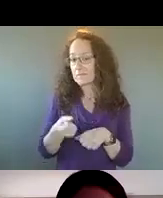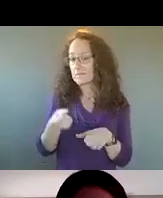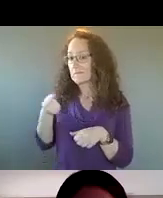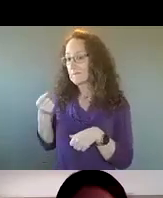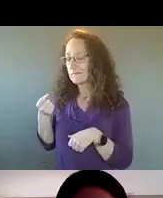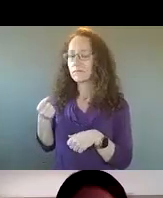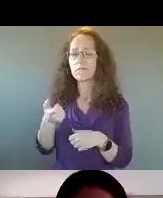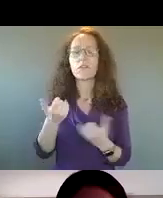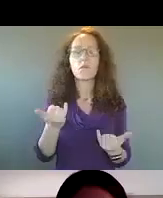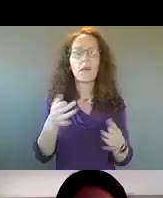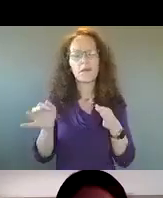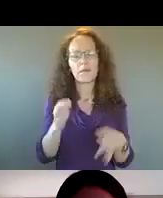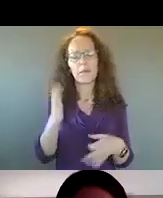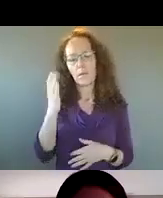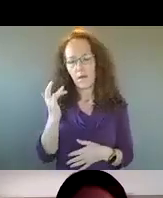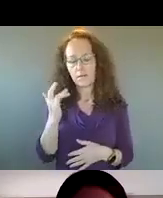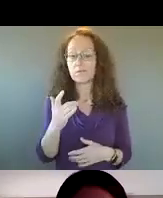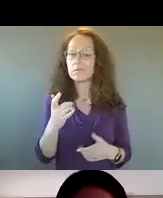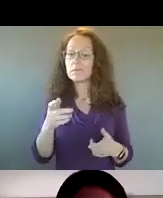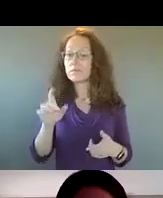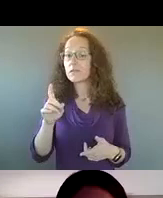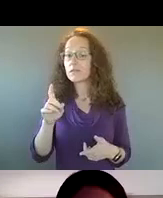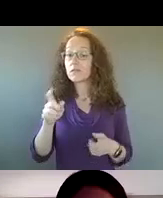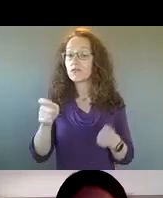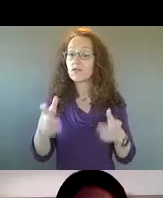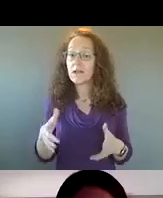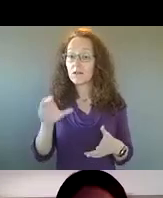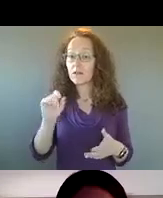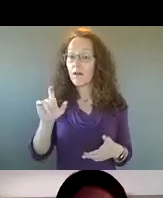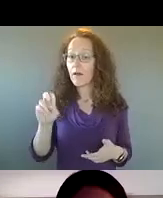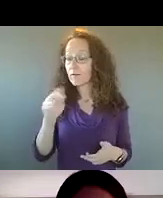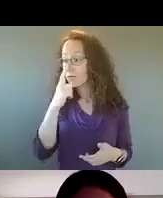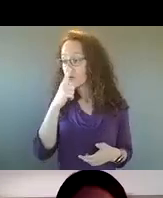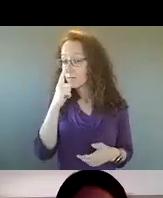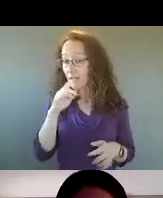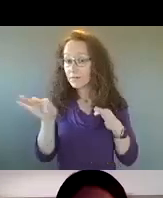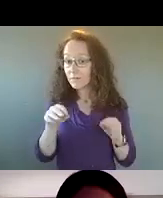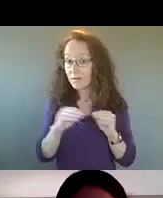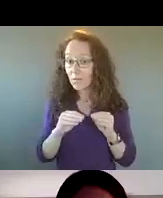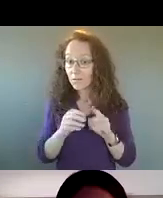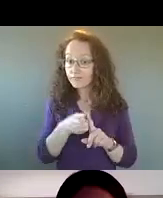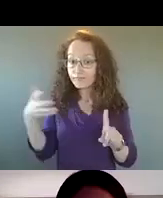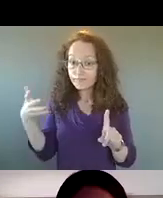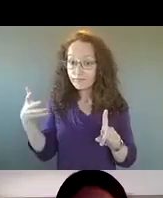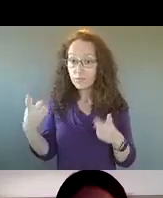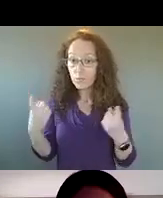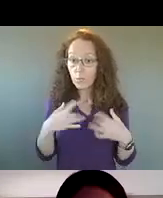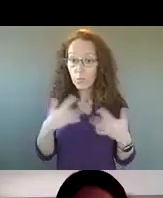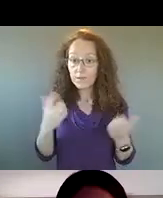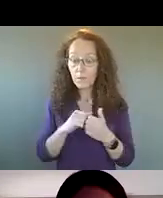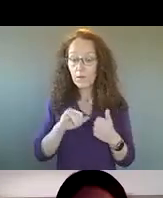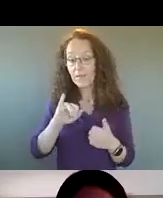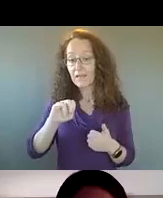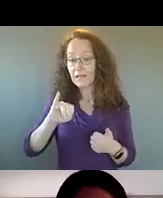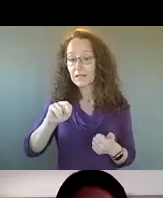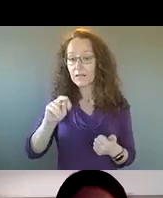like to invite Dr. Cotton just to speak a little bit more about the interrupters, um, and where we're at currently and what our